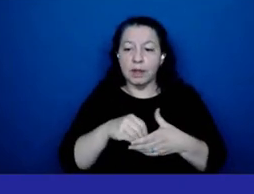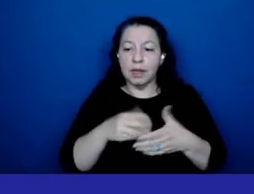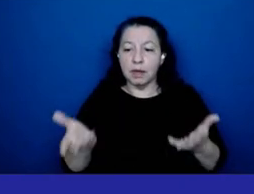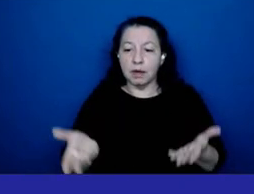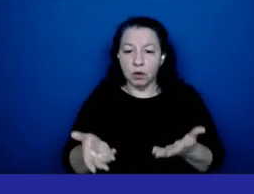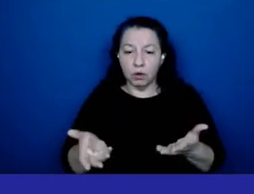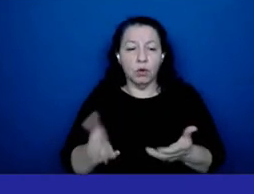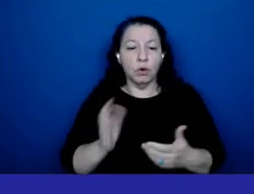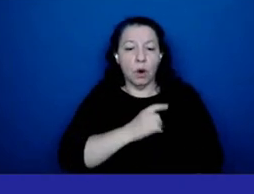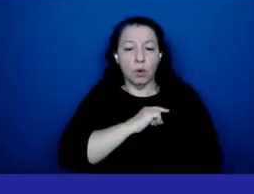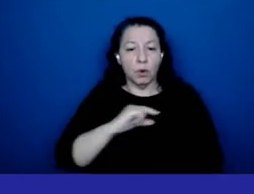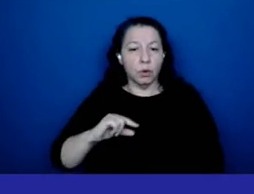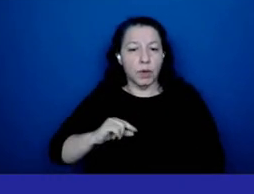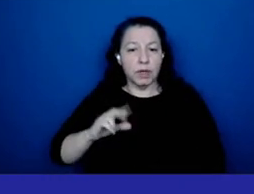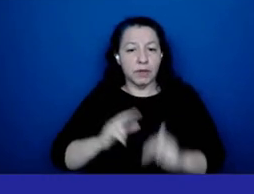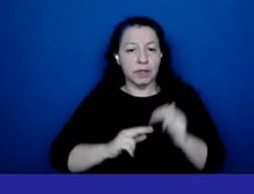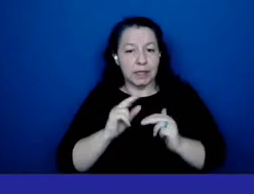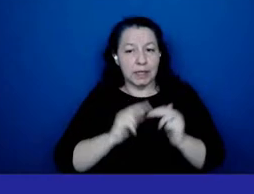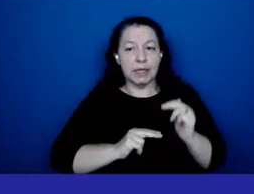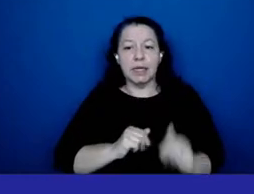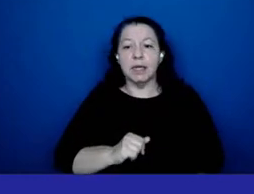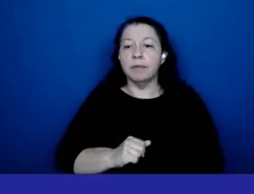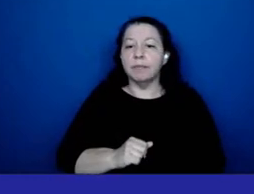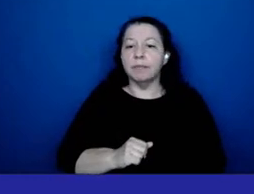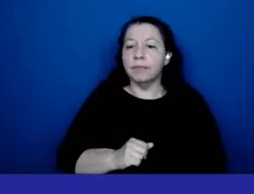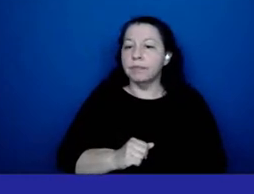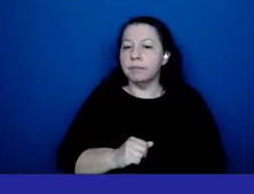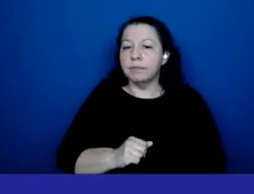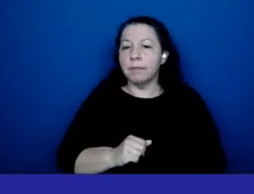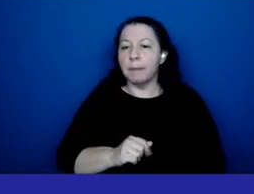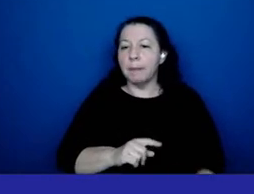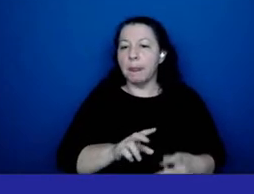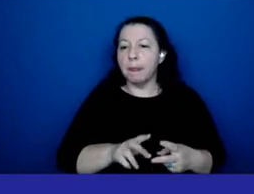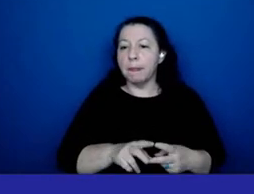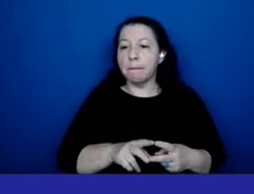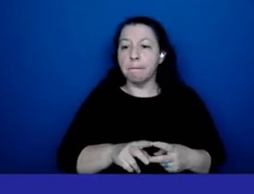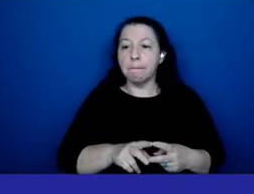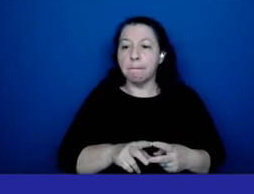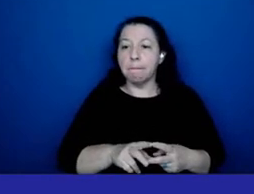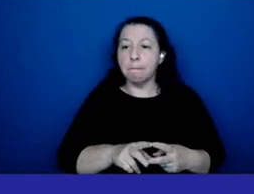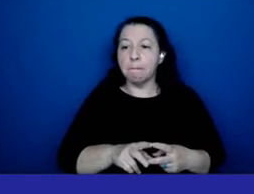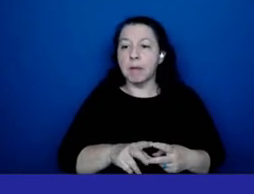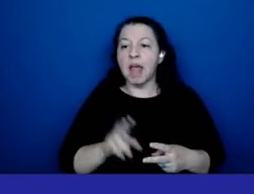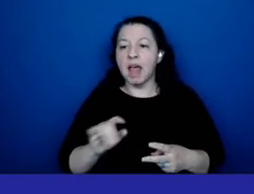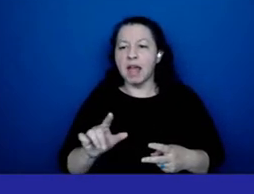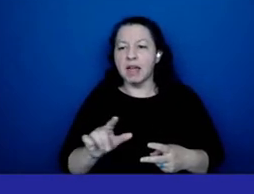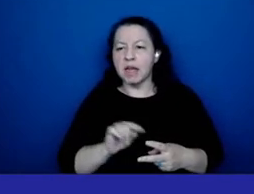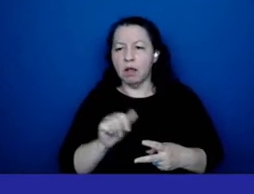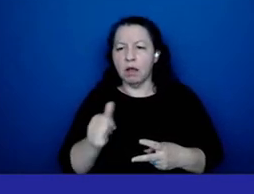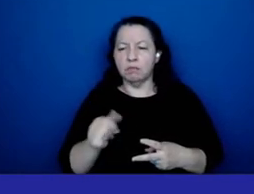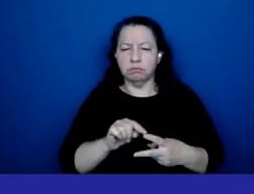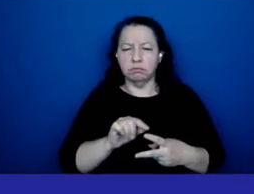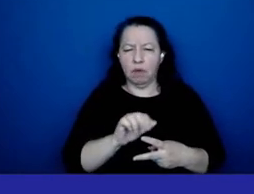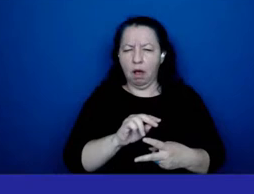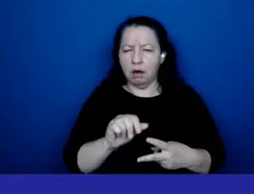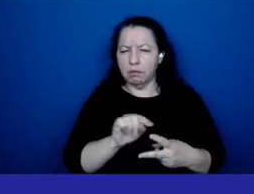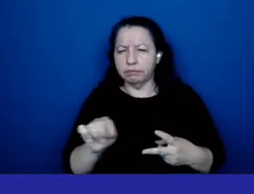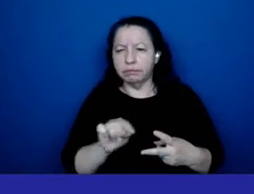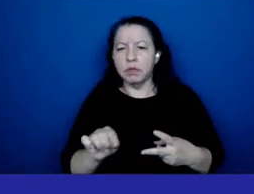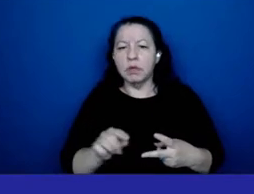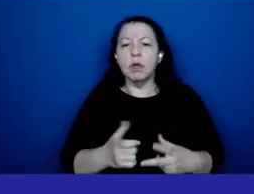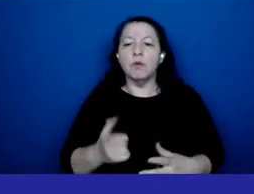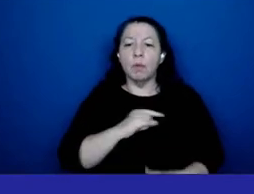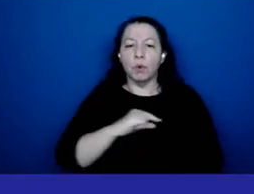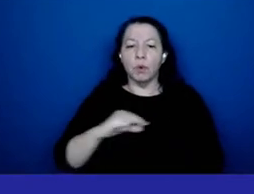from elhurst and neil moore from queens and their dedicated staff for providing exemplary service to our